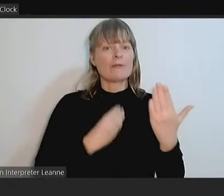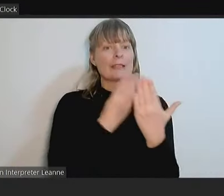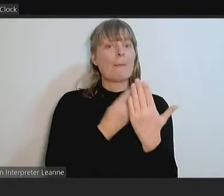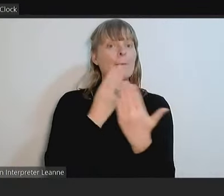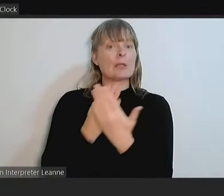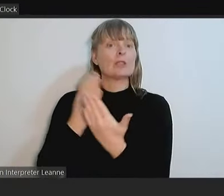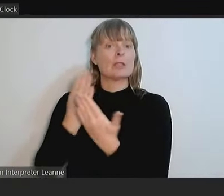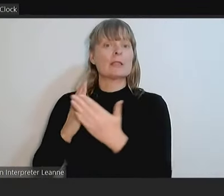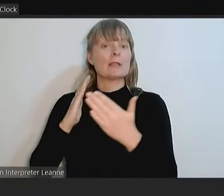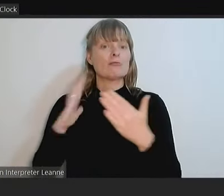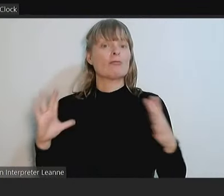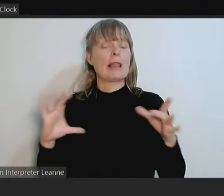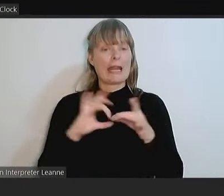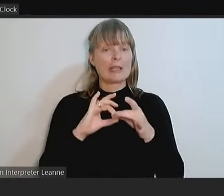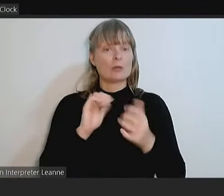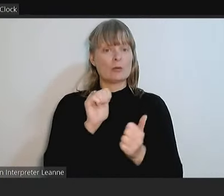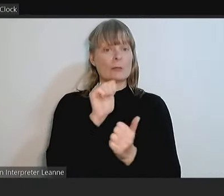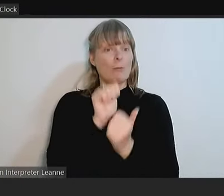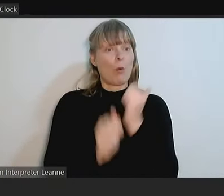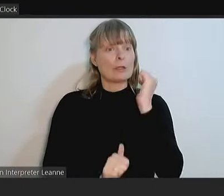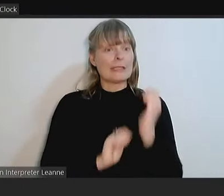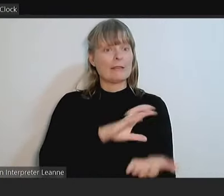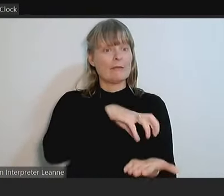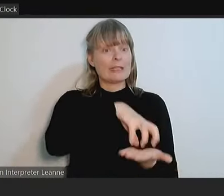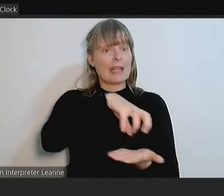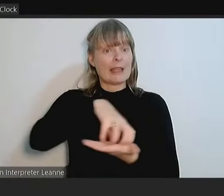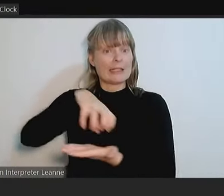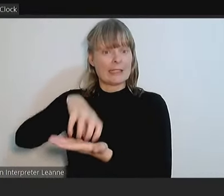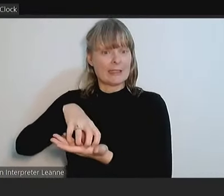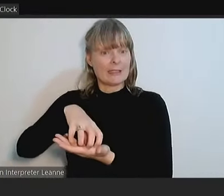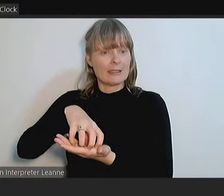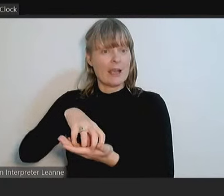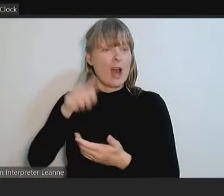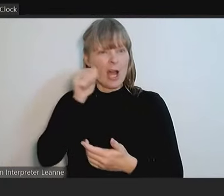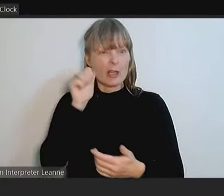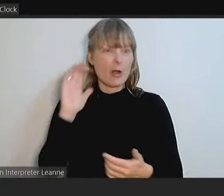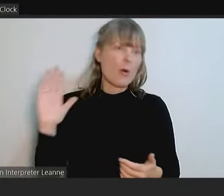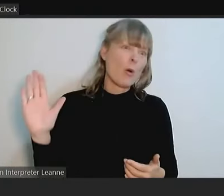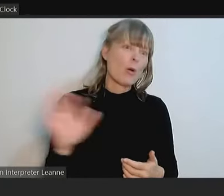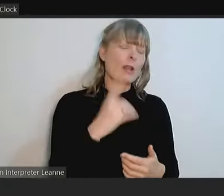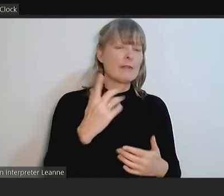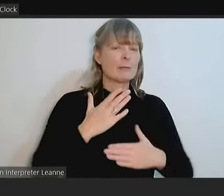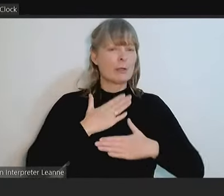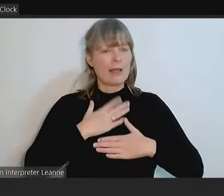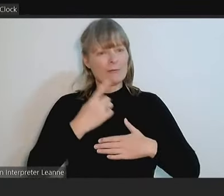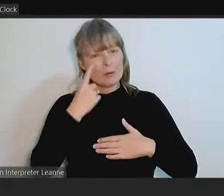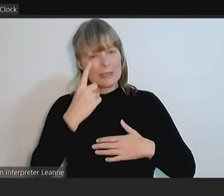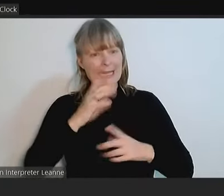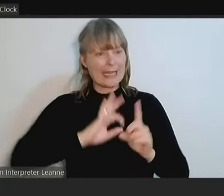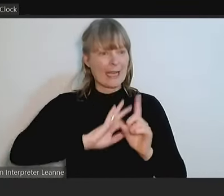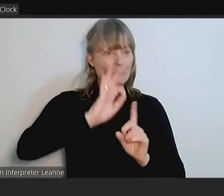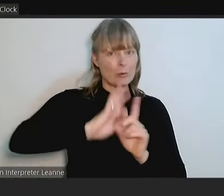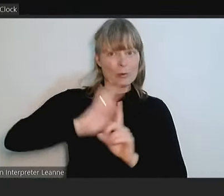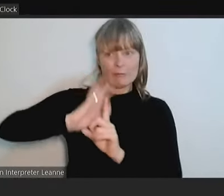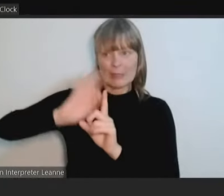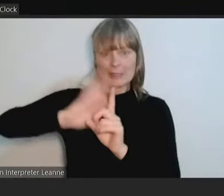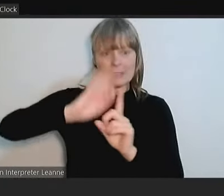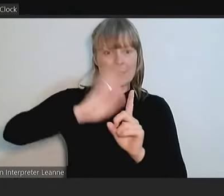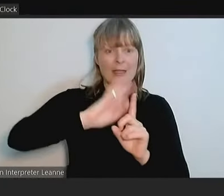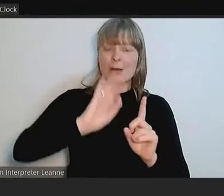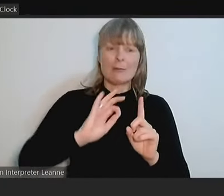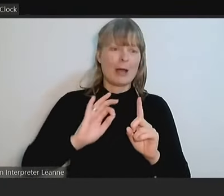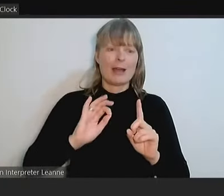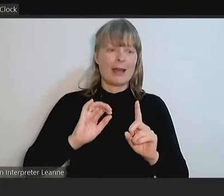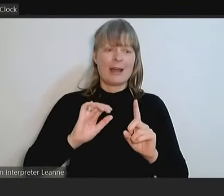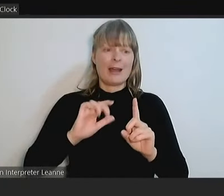do know that I think all of us would love to see more upgrades there but it's really challenging to do it across the whole city with the budget